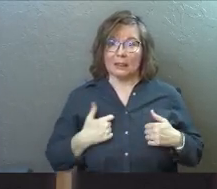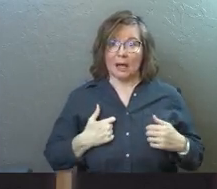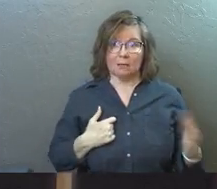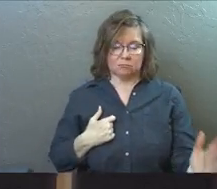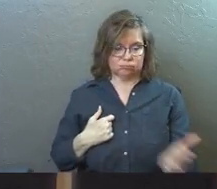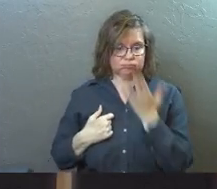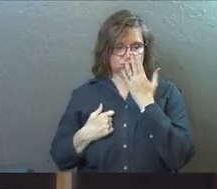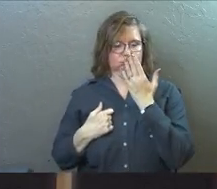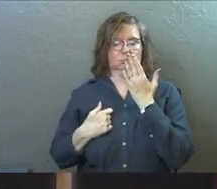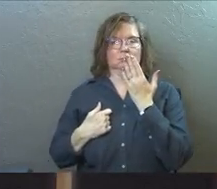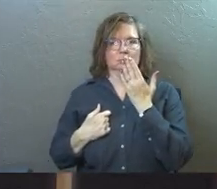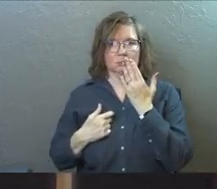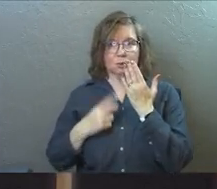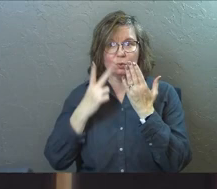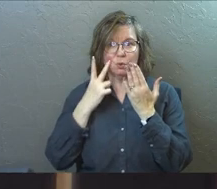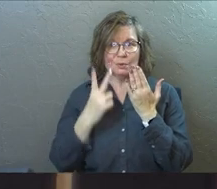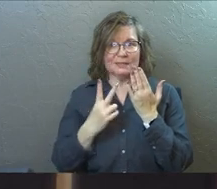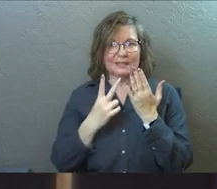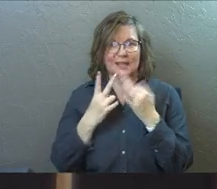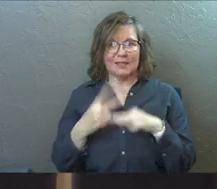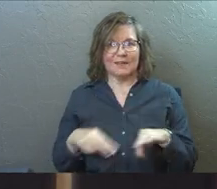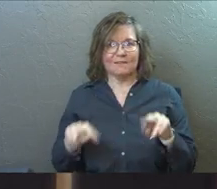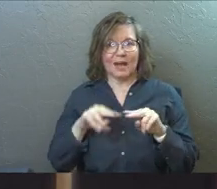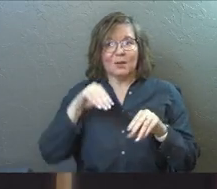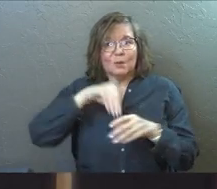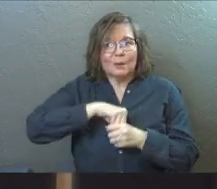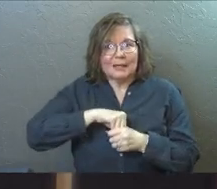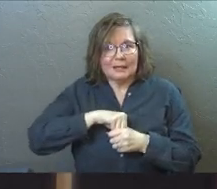brings it to you, you see the treasure in it.